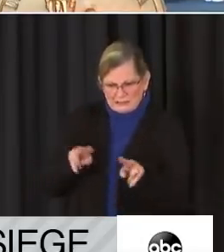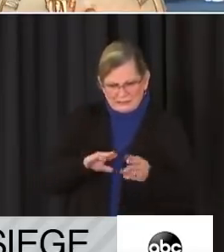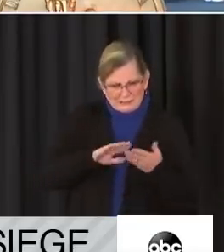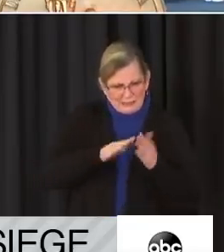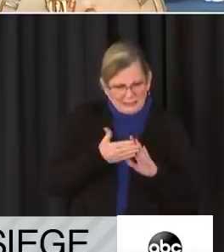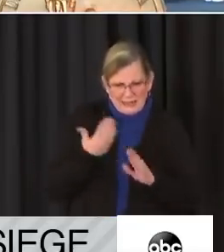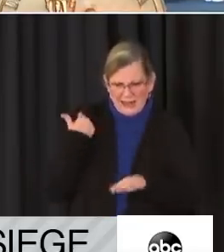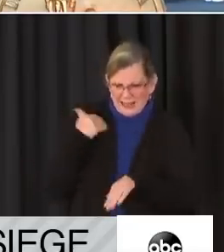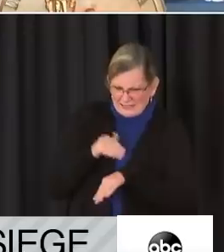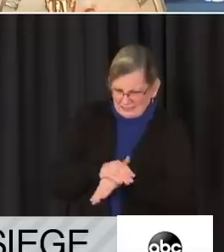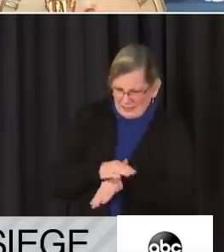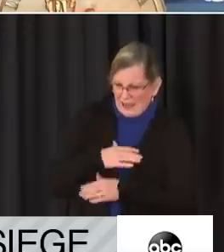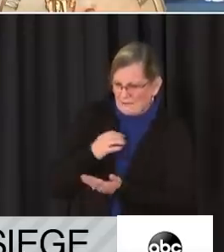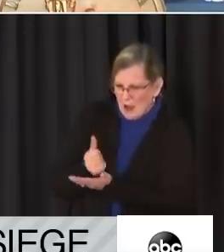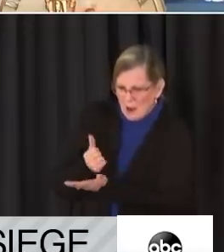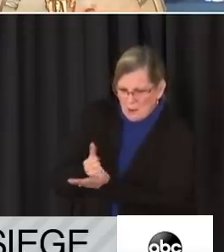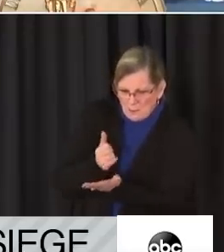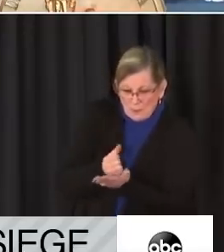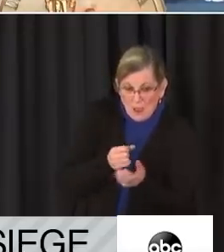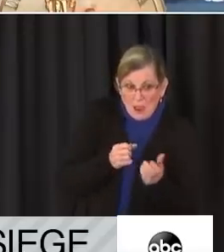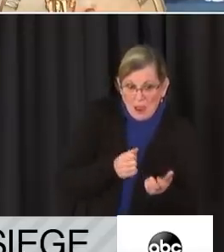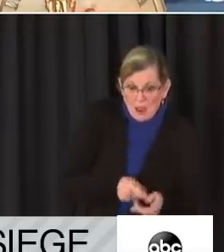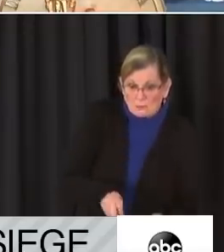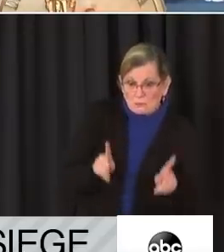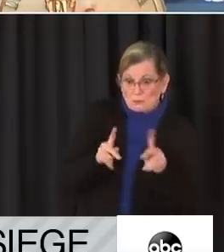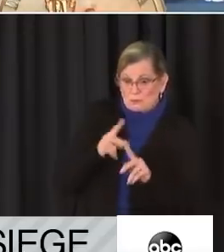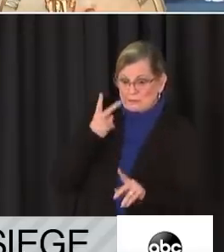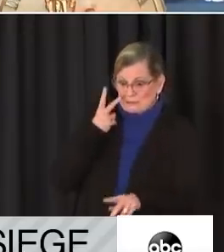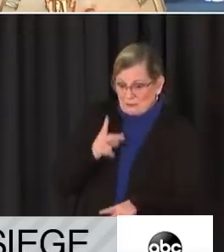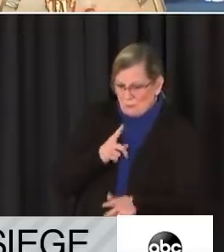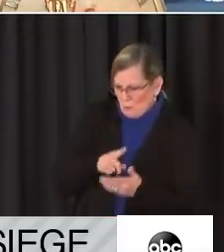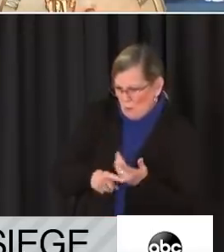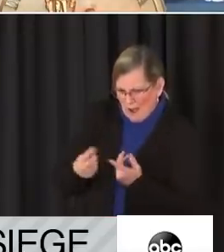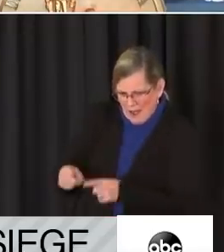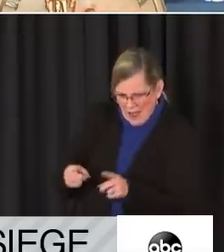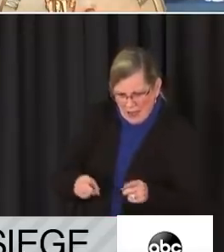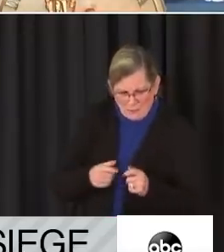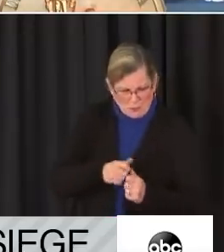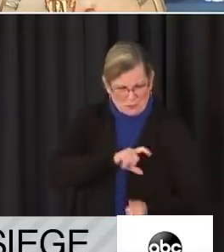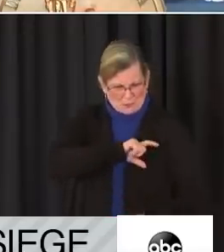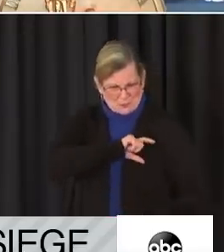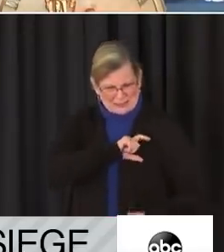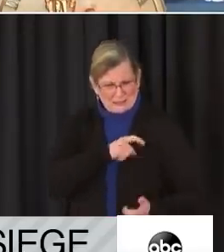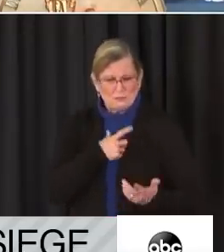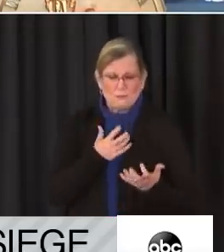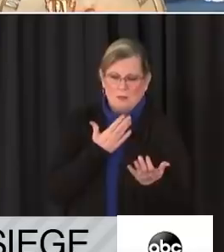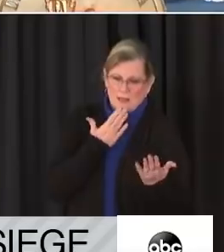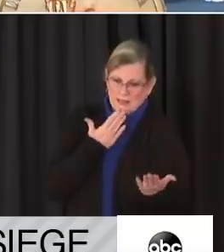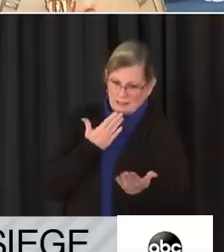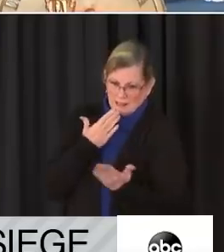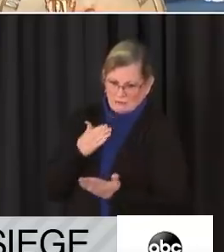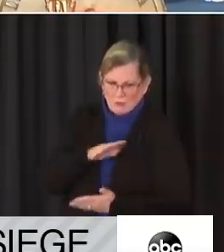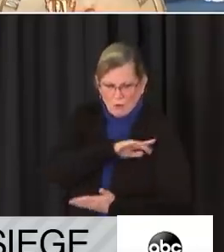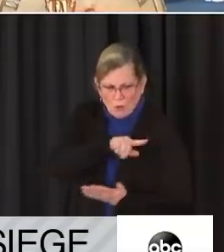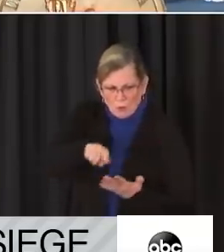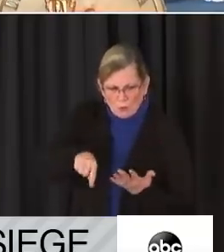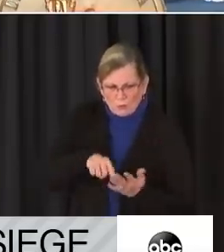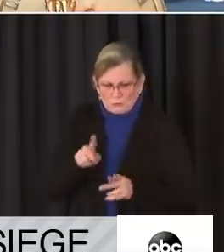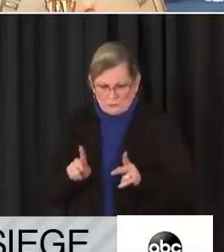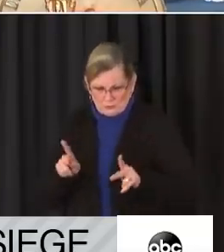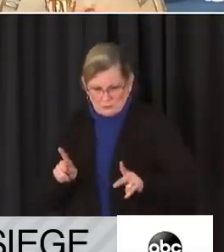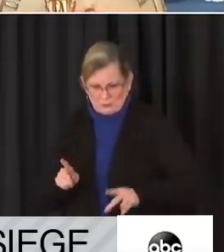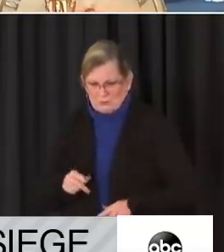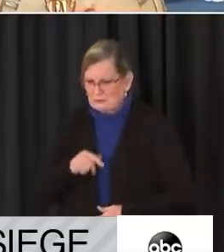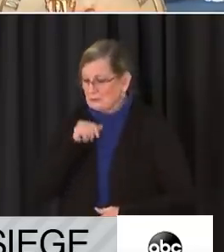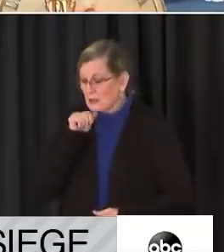and had the opportunity to see our police at work. And so we want to thank them for everything that they do,